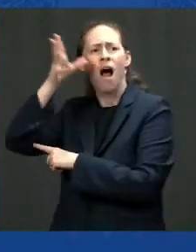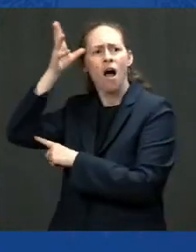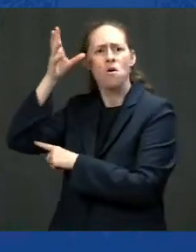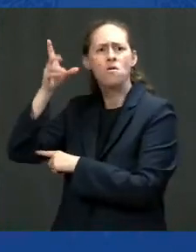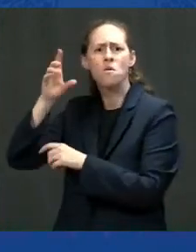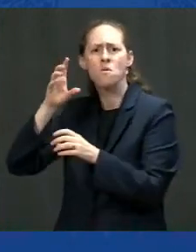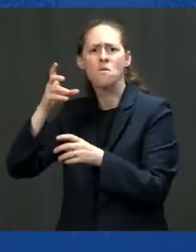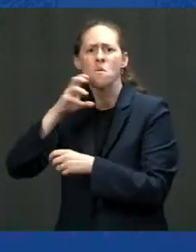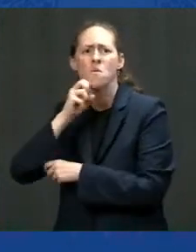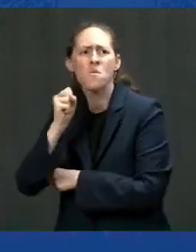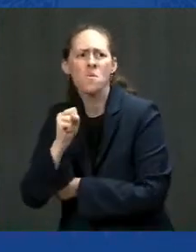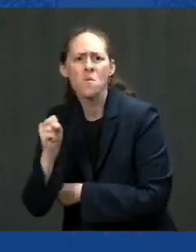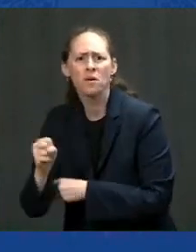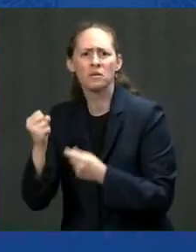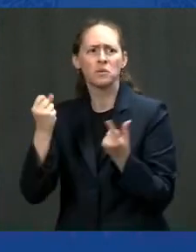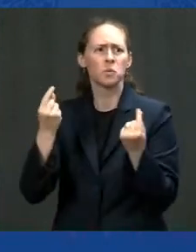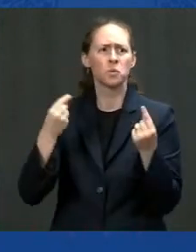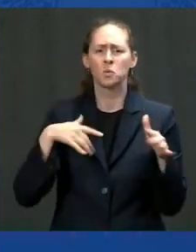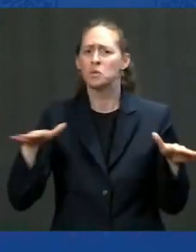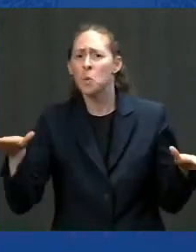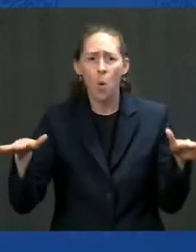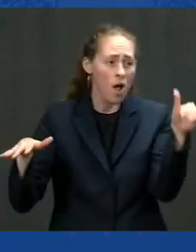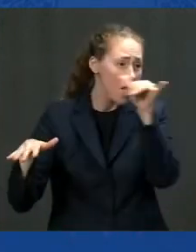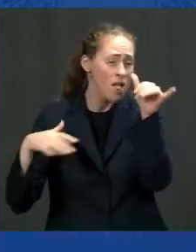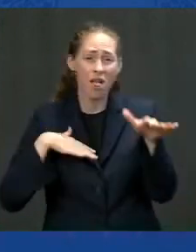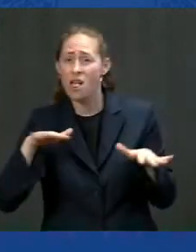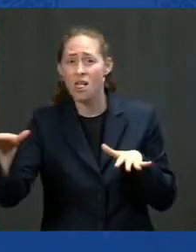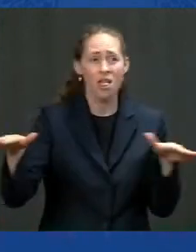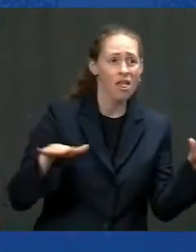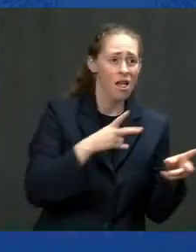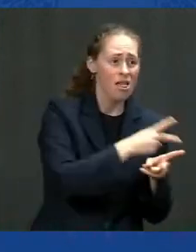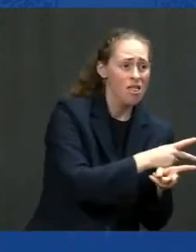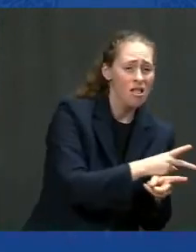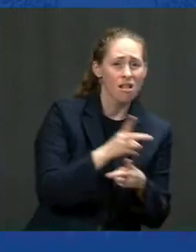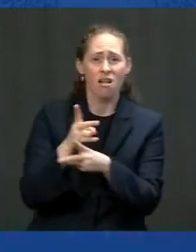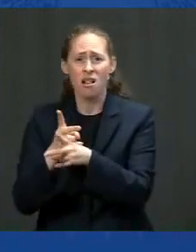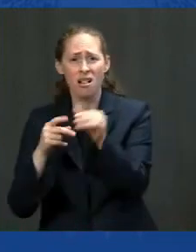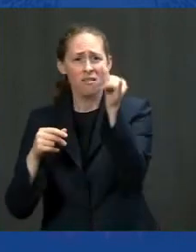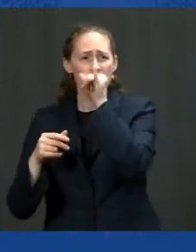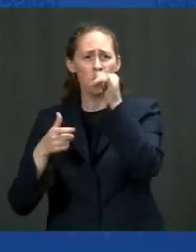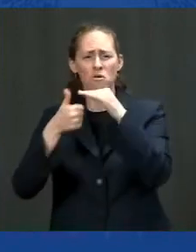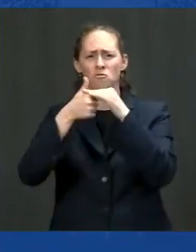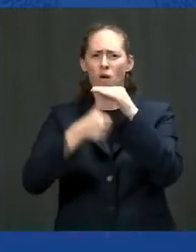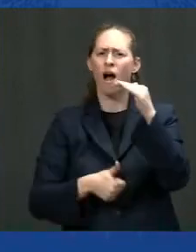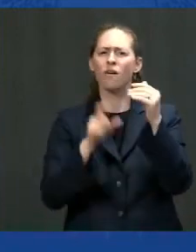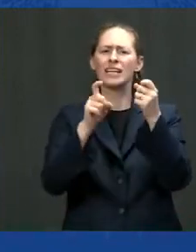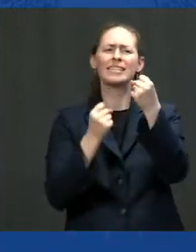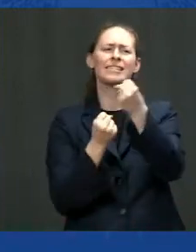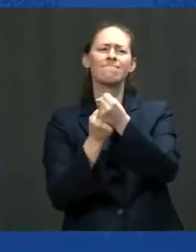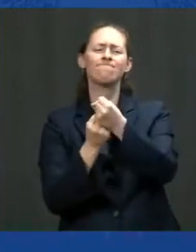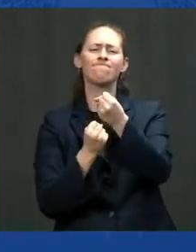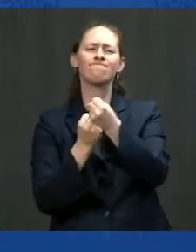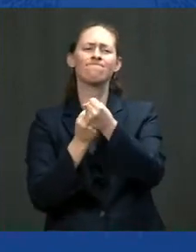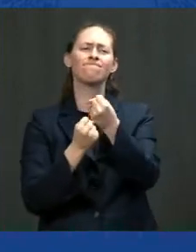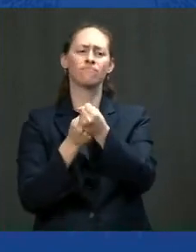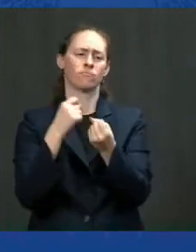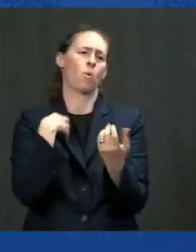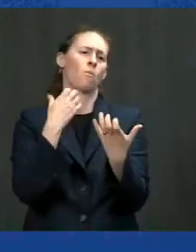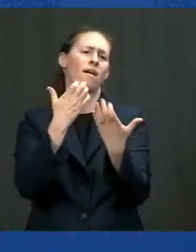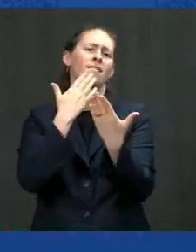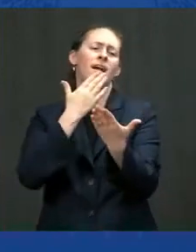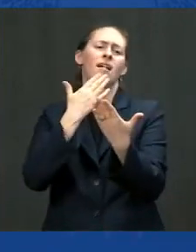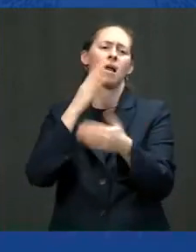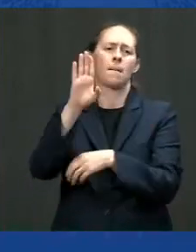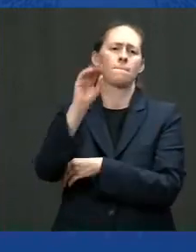help provide better pay for caregivers i want to particularly thank bobby casey he's a great friend of mine who champions